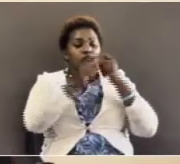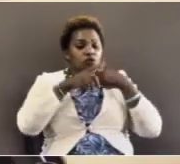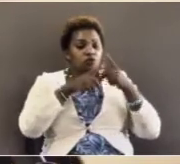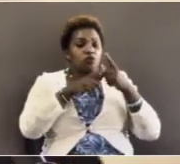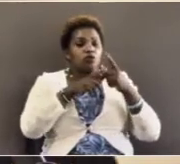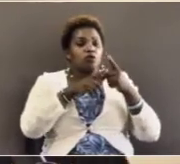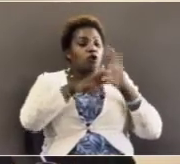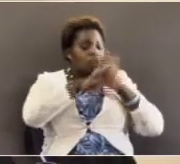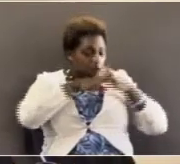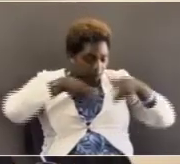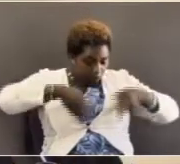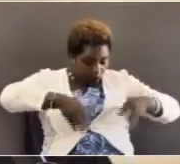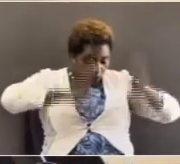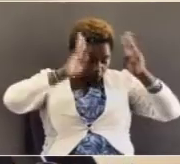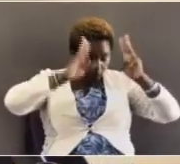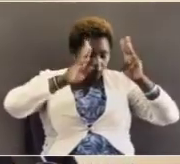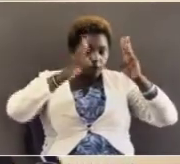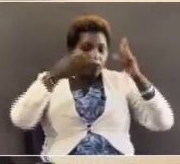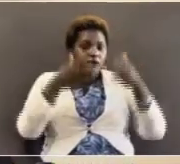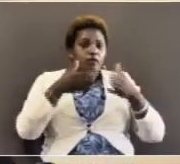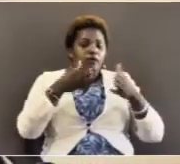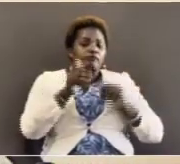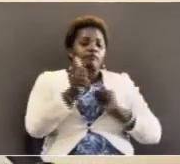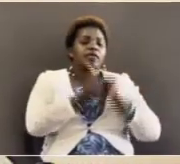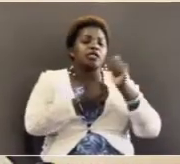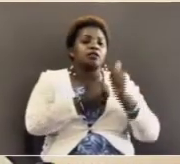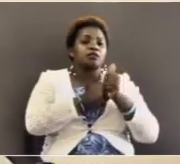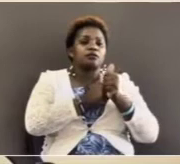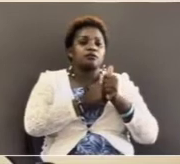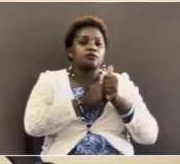And therefore, on their way, they were discussing